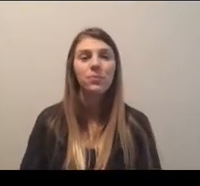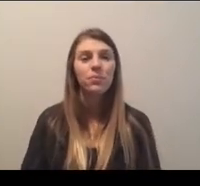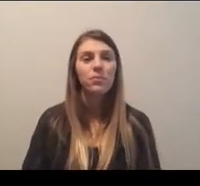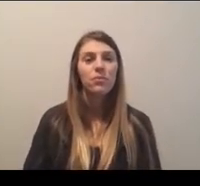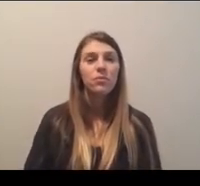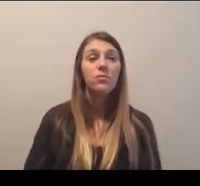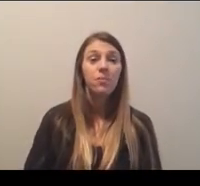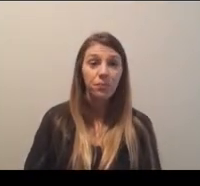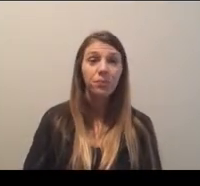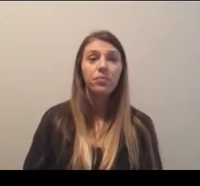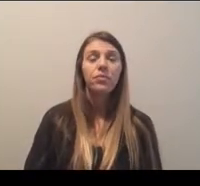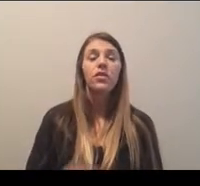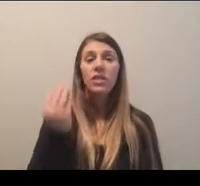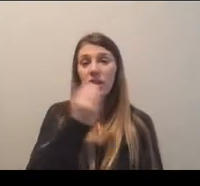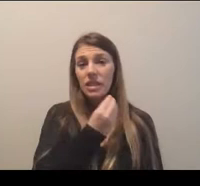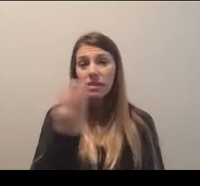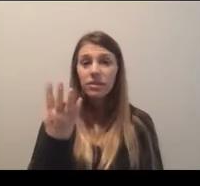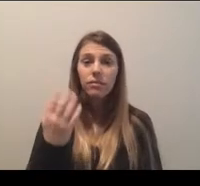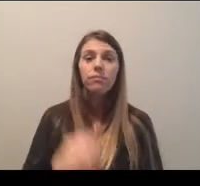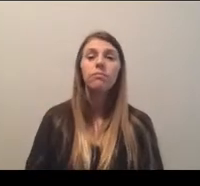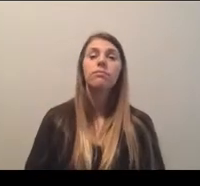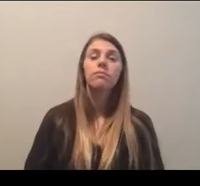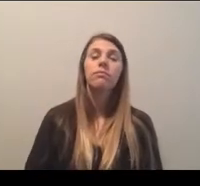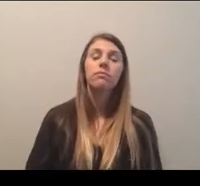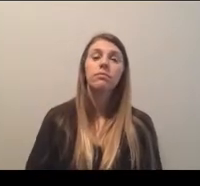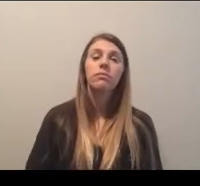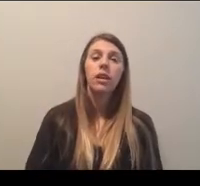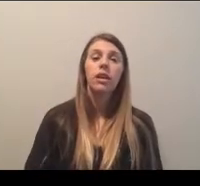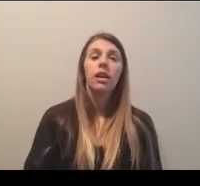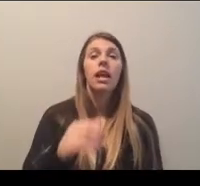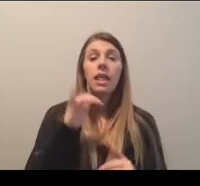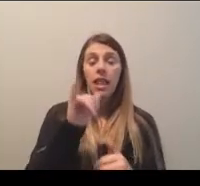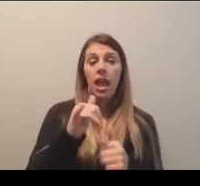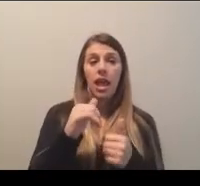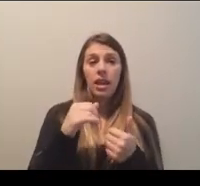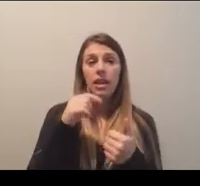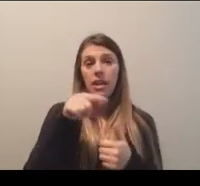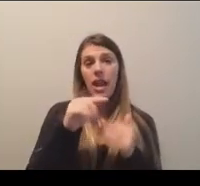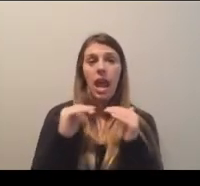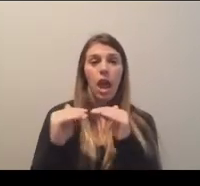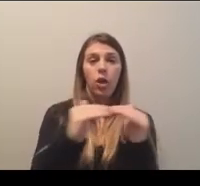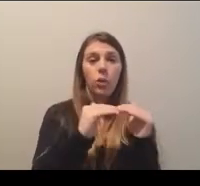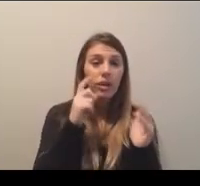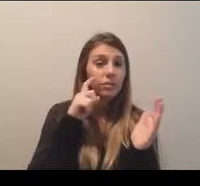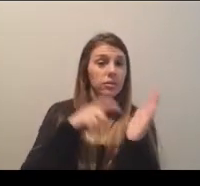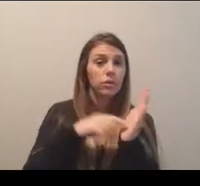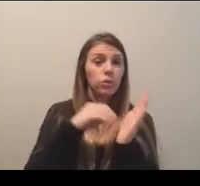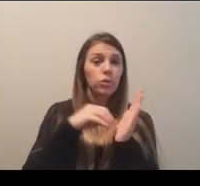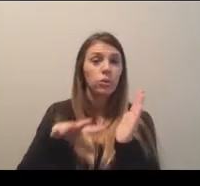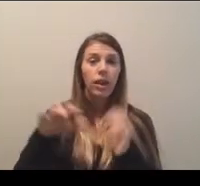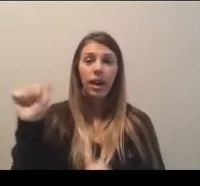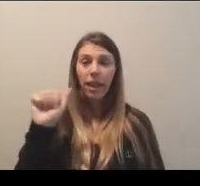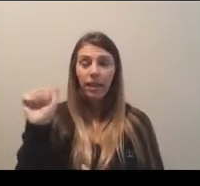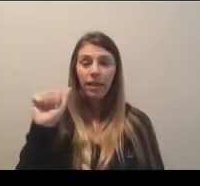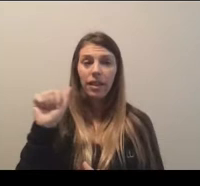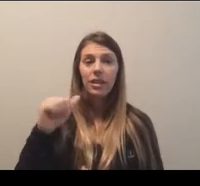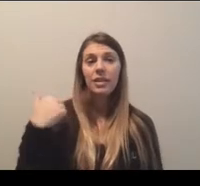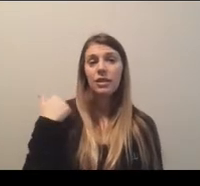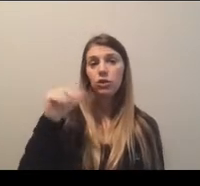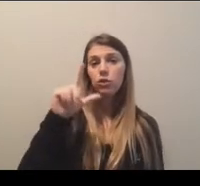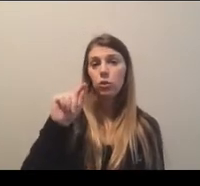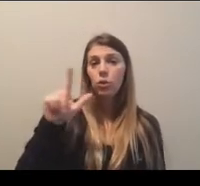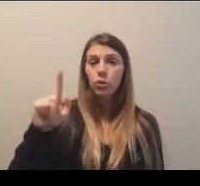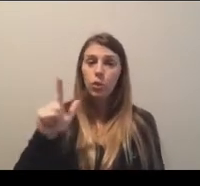For some context, following inequities identified by our student-athletes at the 2021